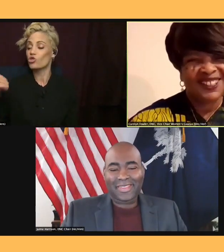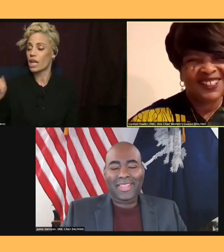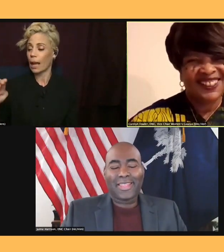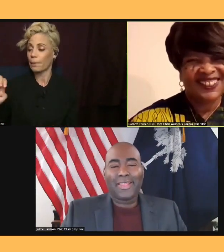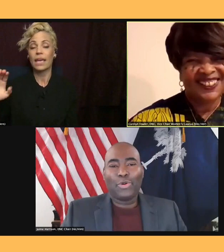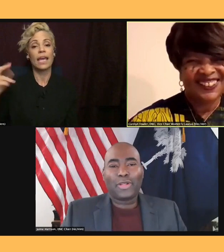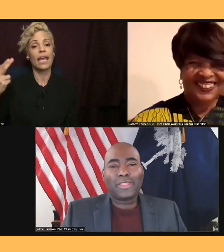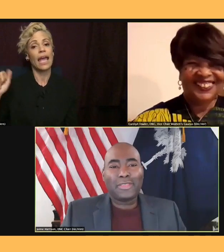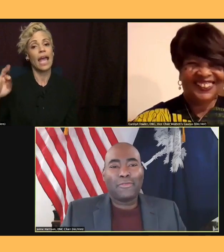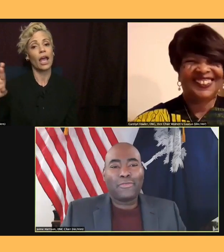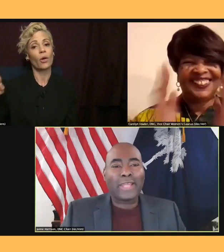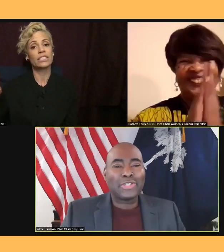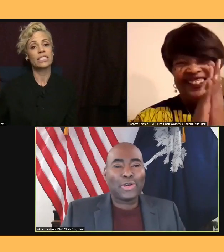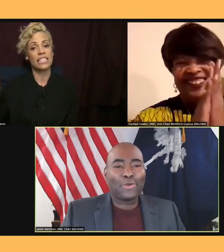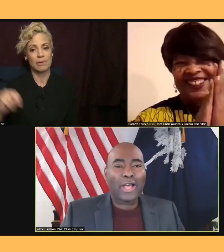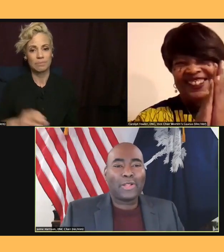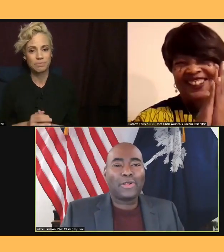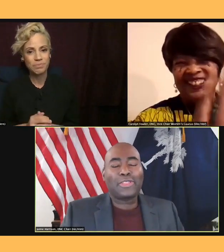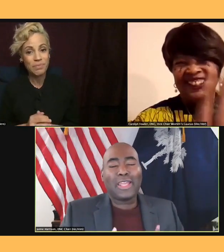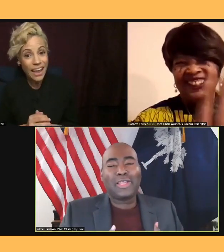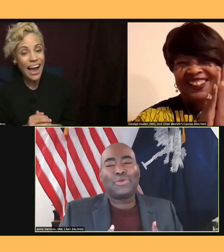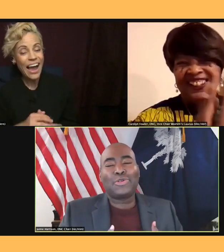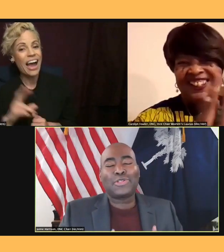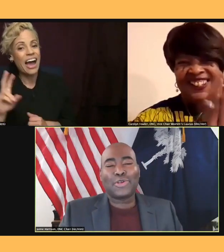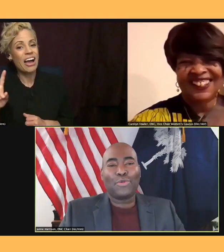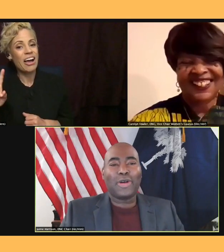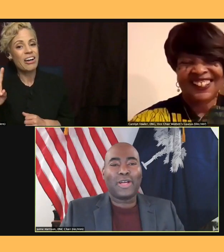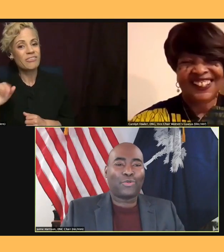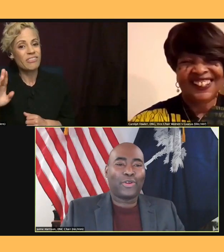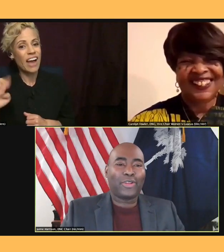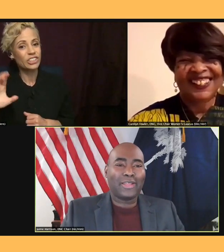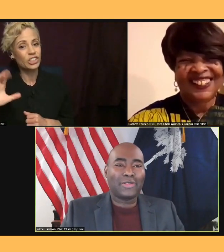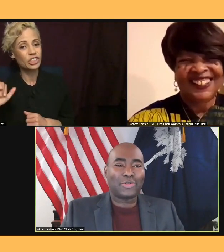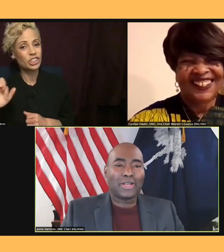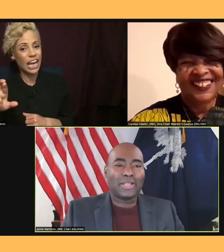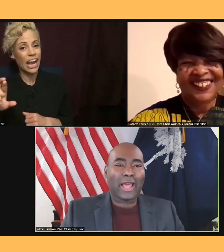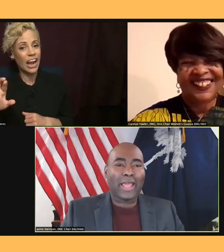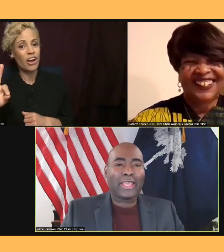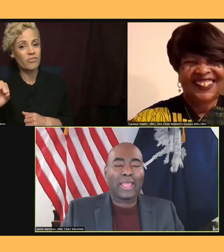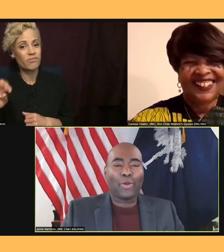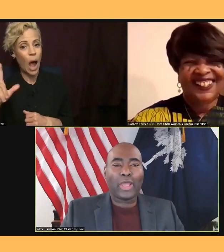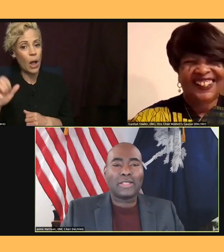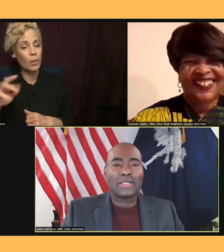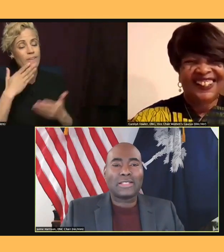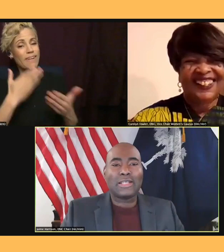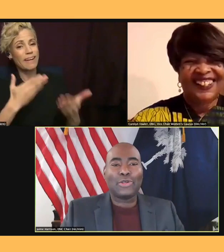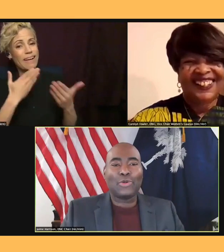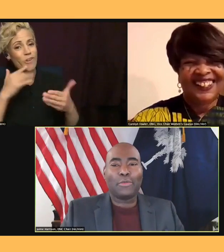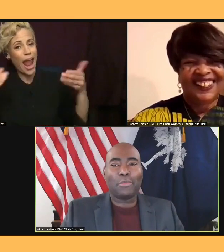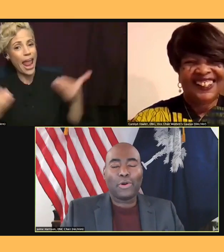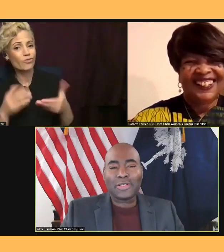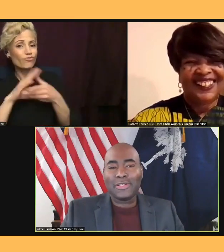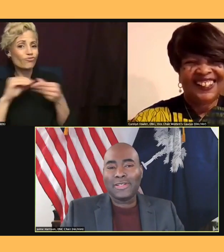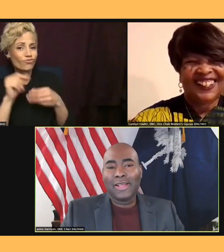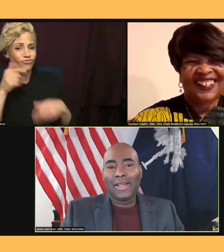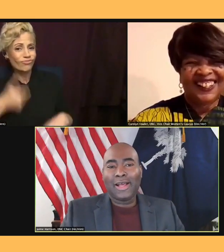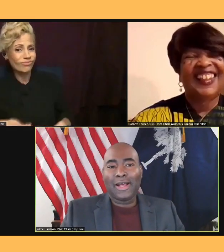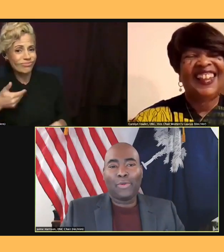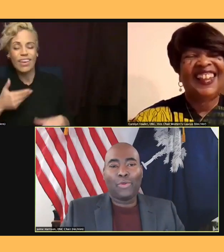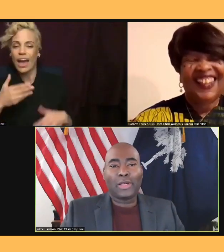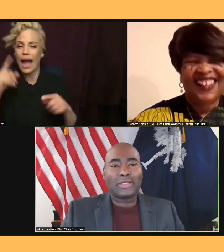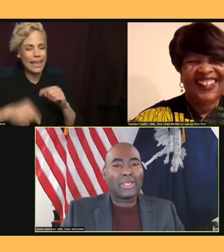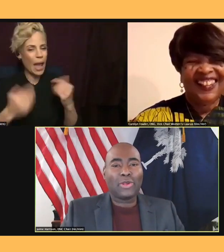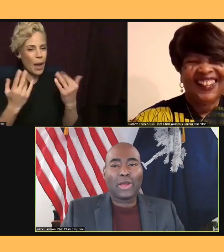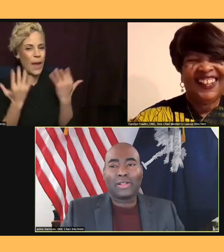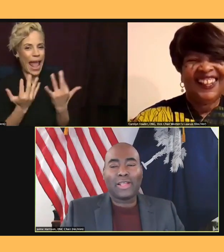Vice Chair Fowler, thank you so much for that introduction. I can't wait to see you in person. I want to take you out to